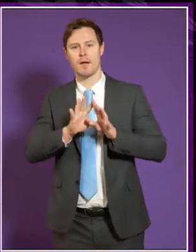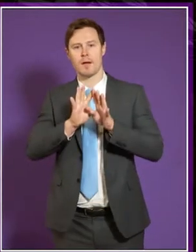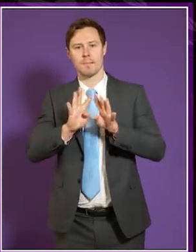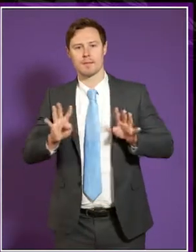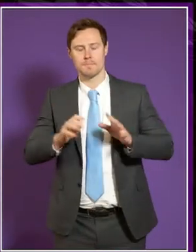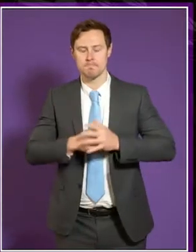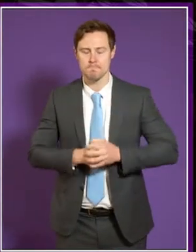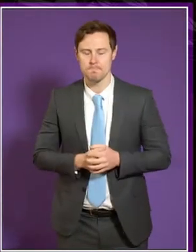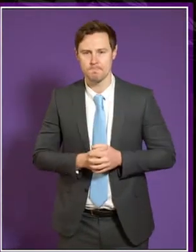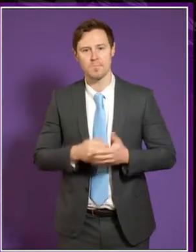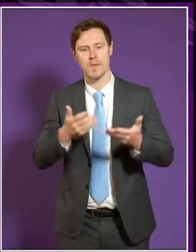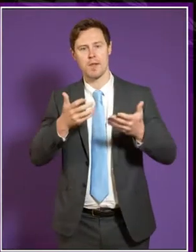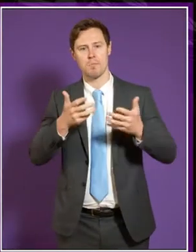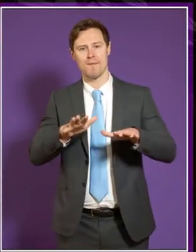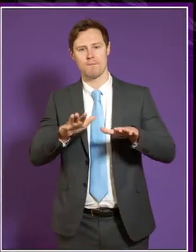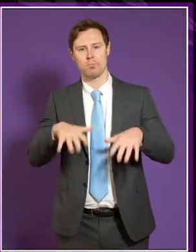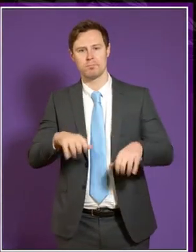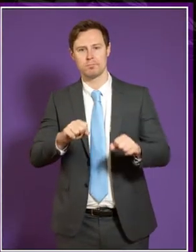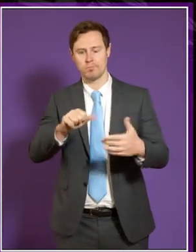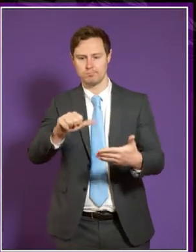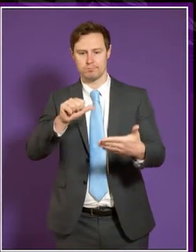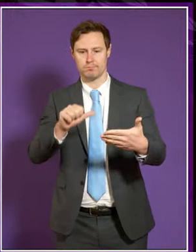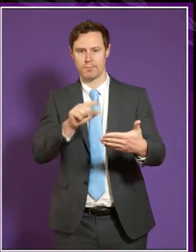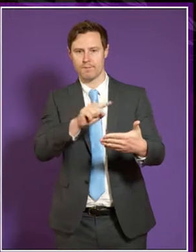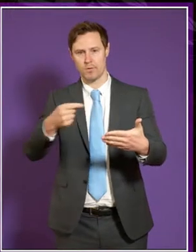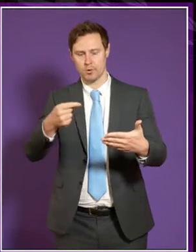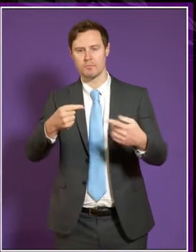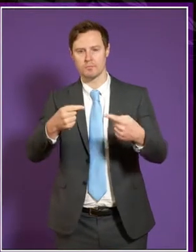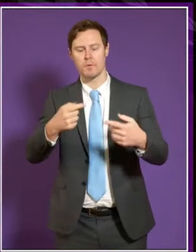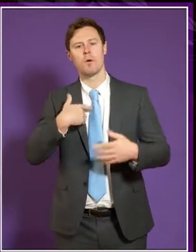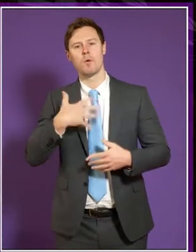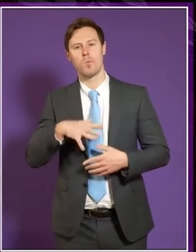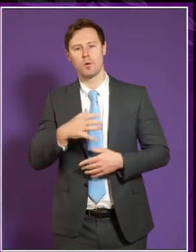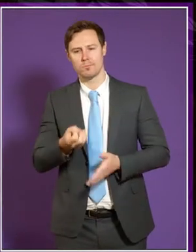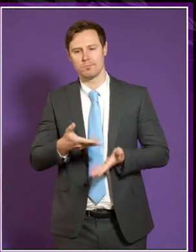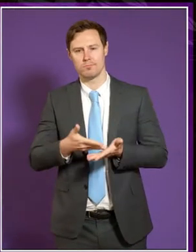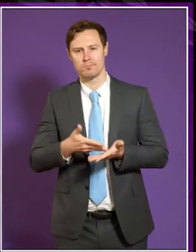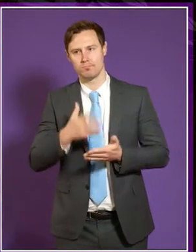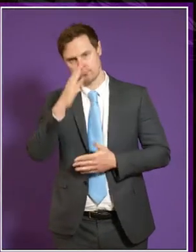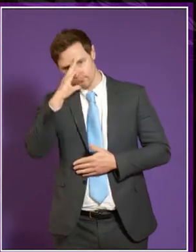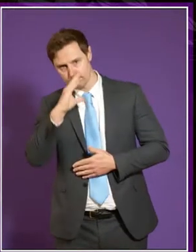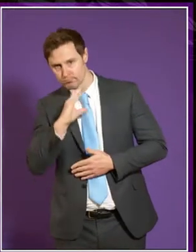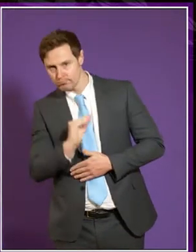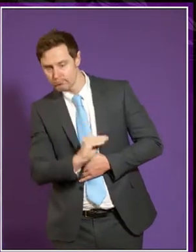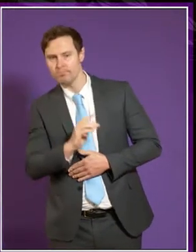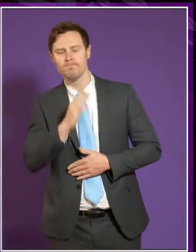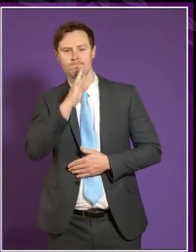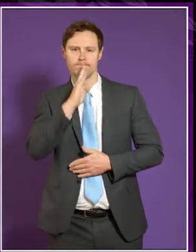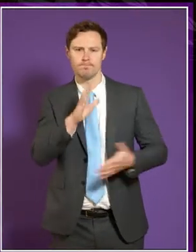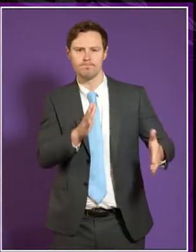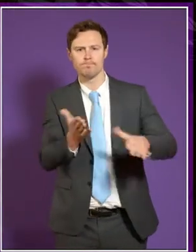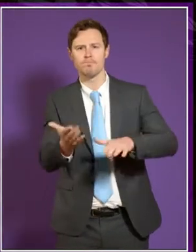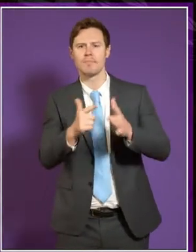Before I move into our first item of business, I'd like to take a few moments to acknowledge the very sad passing